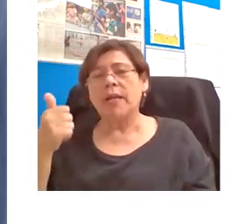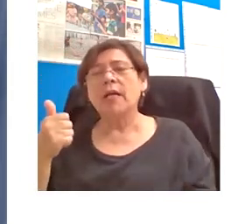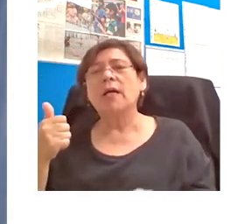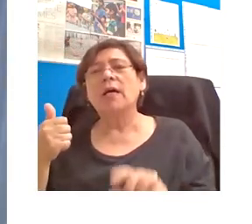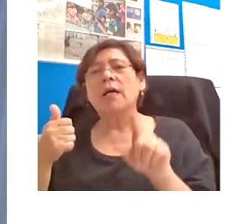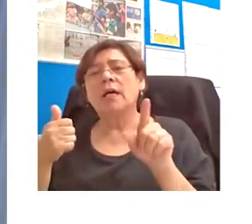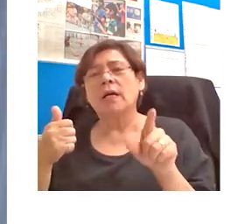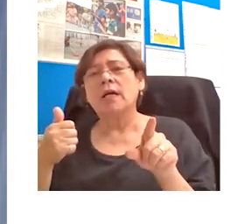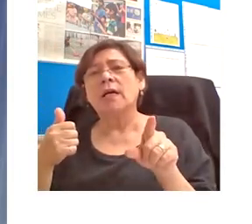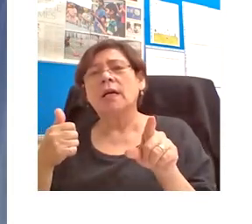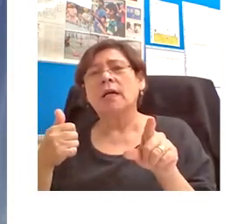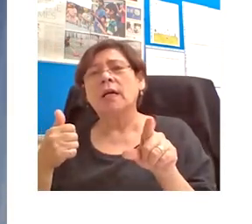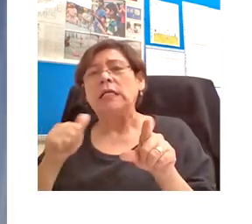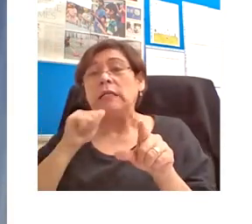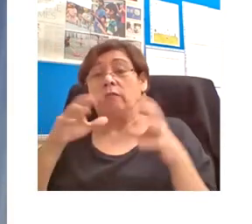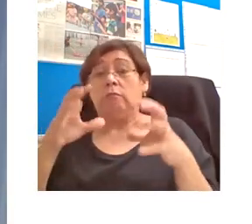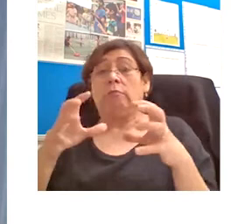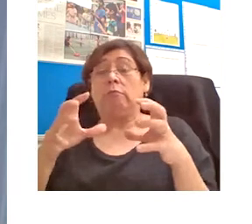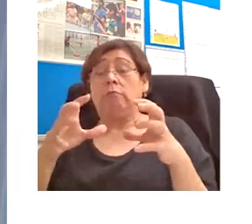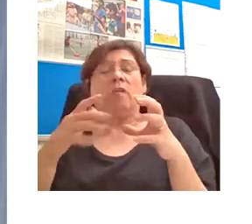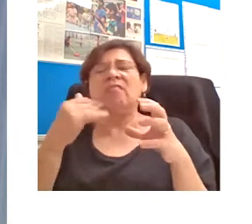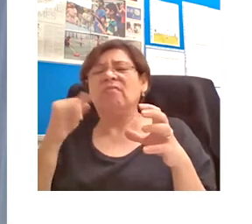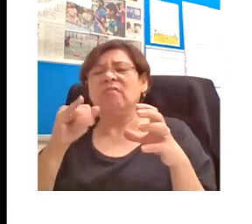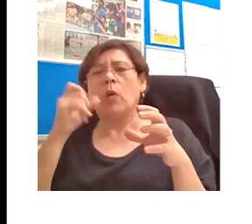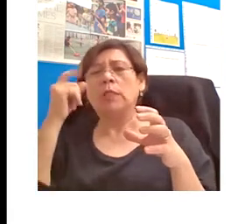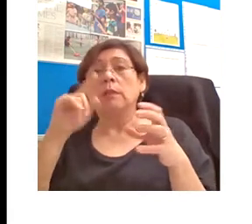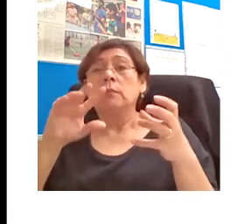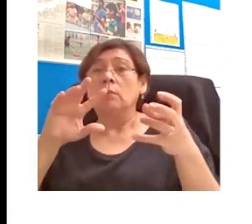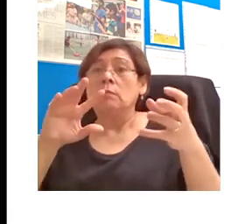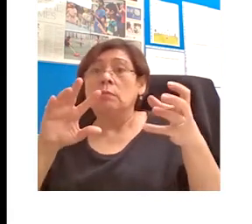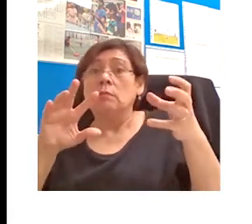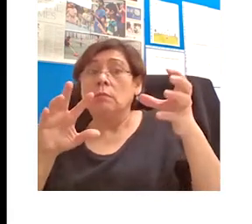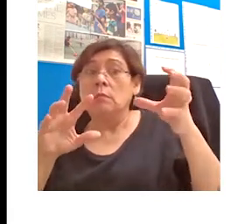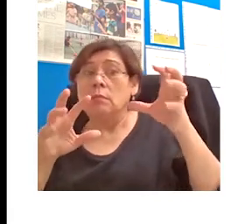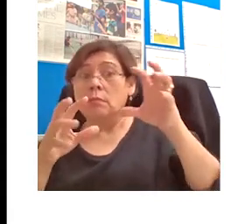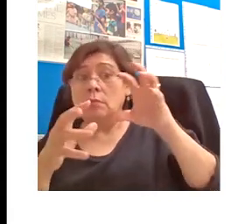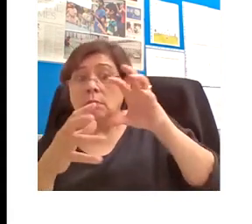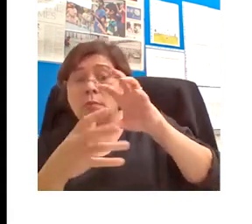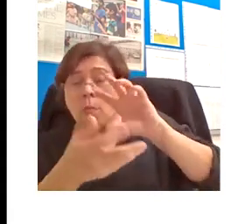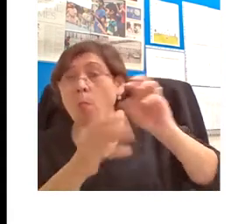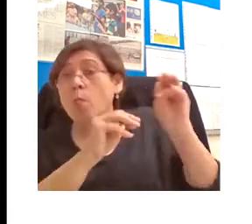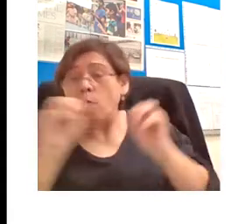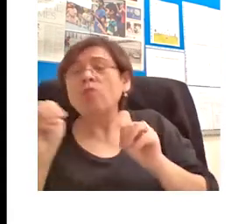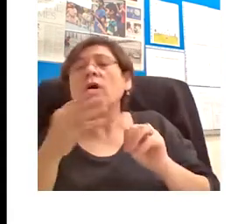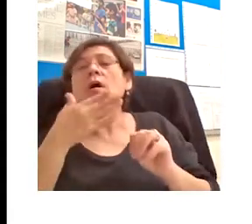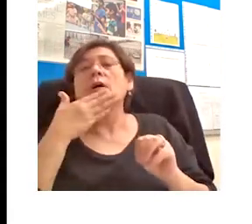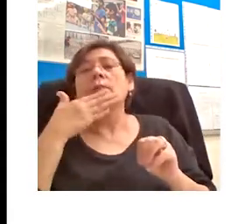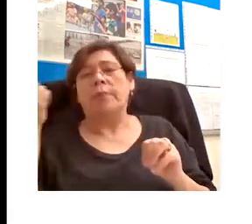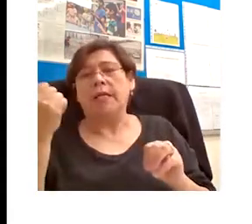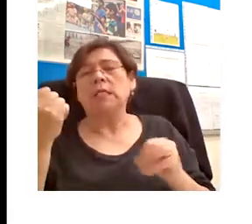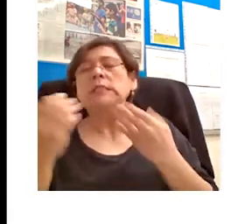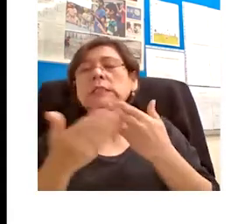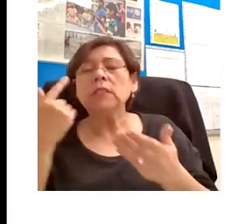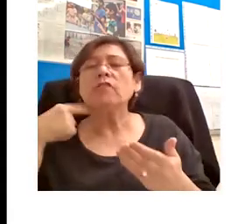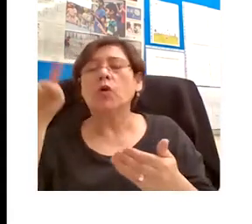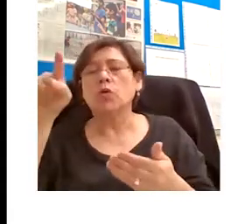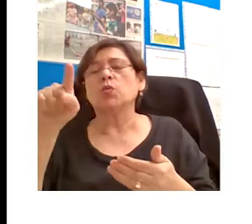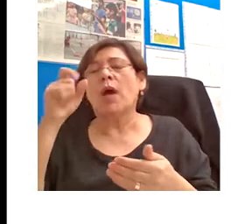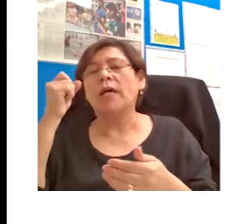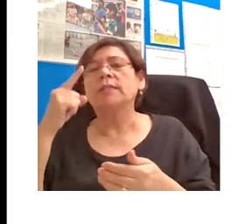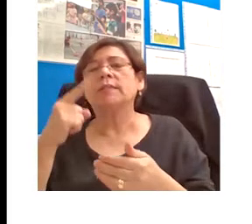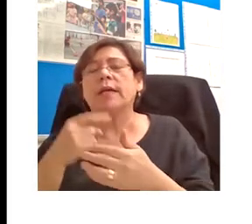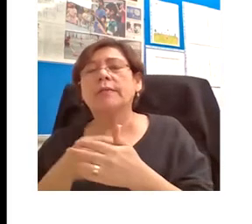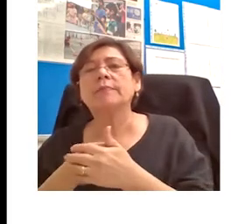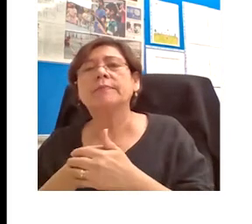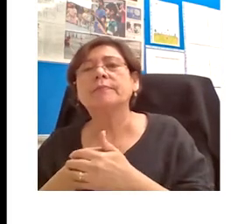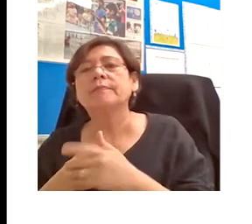an example of the sort of pre-existing videos which are already available on the internet, in this case created by